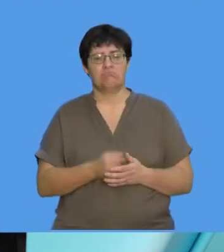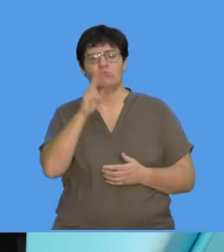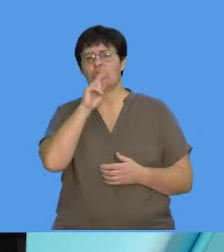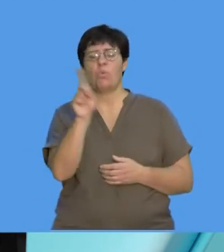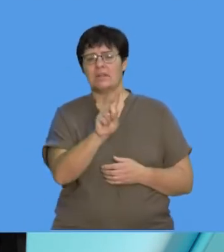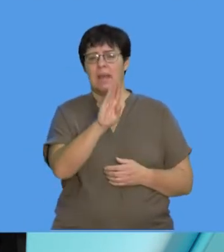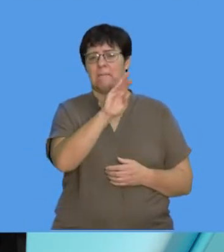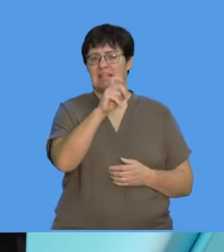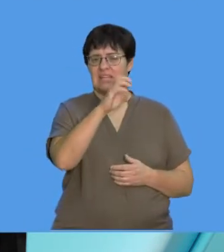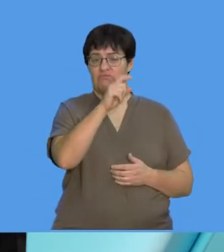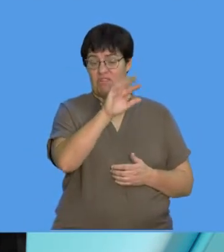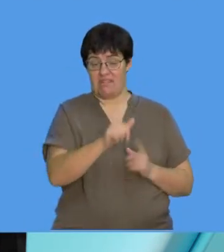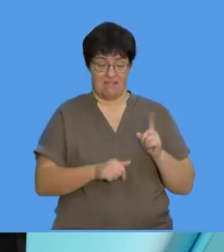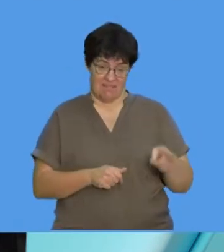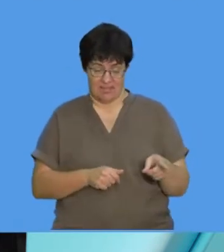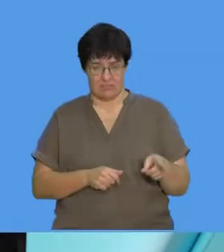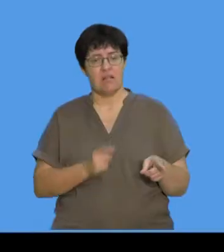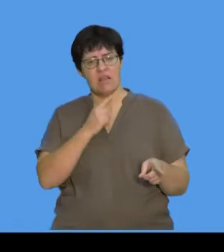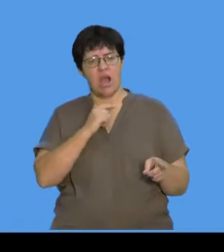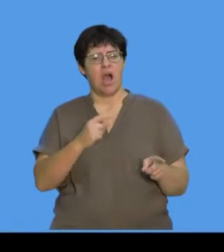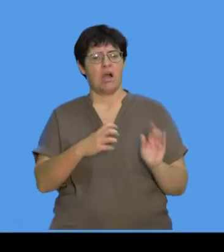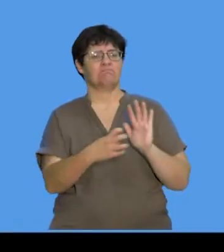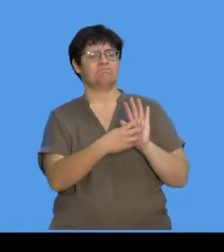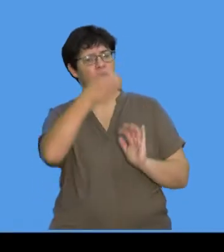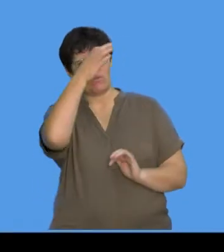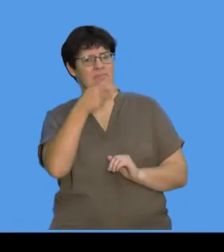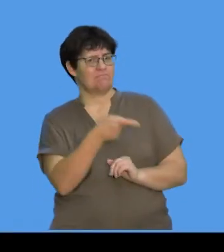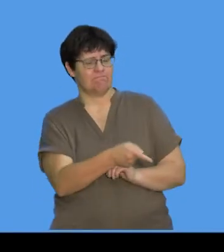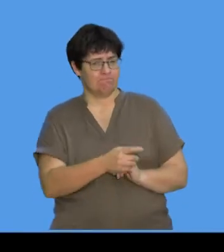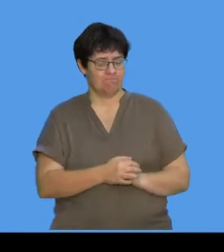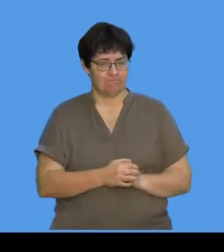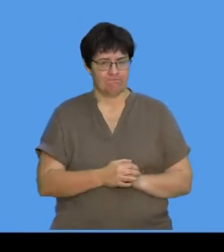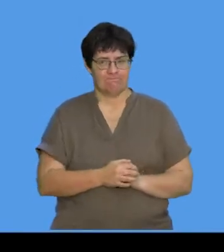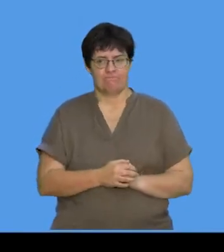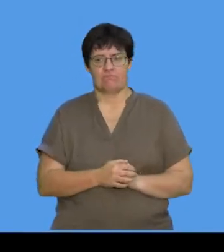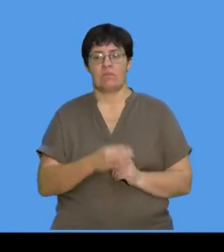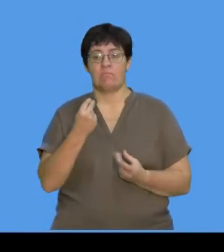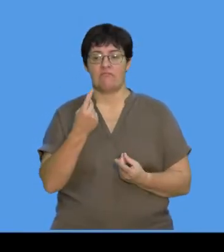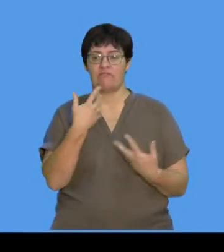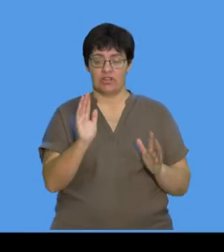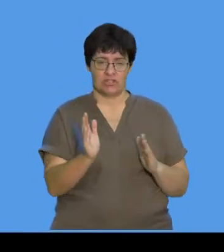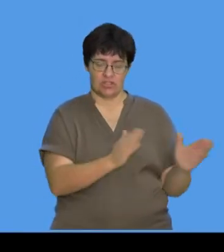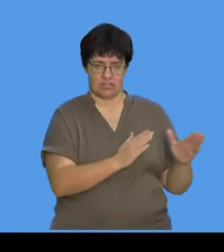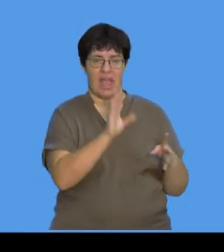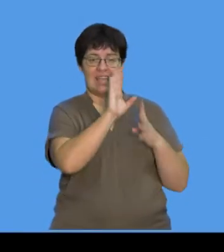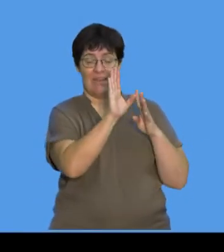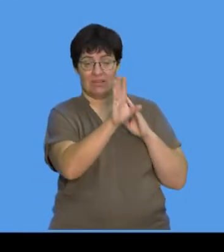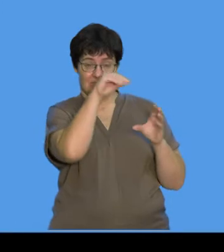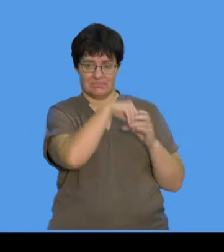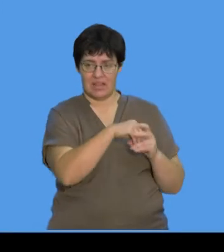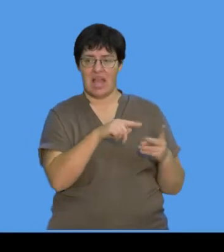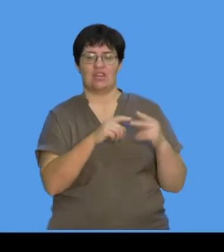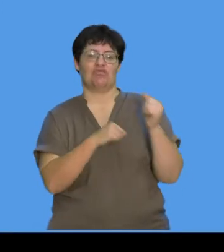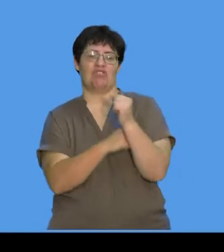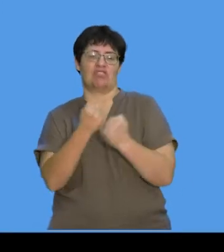bacteria, and if you have a look at the concept map behind me, we have so far ticked off characteristics and